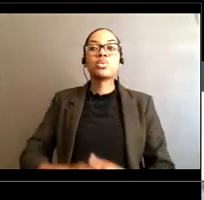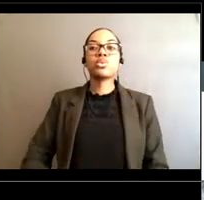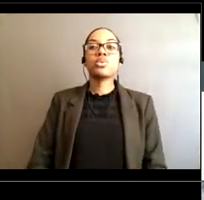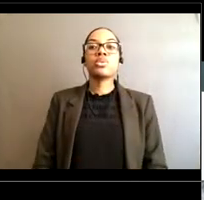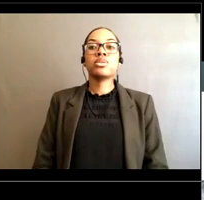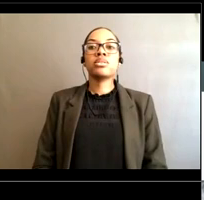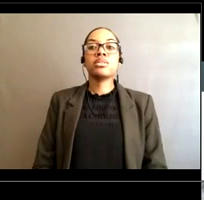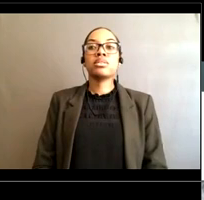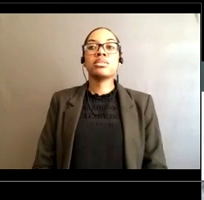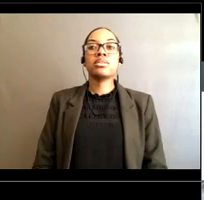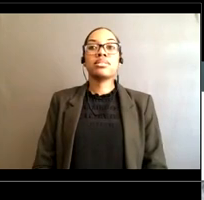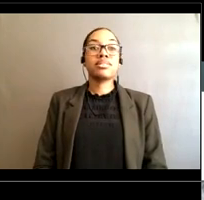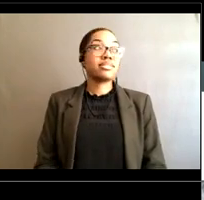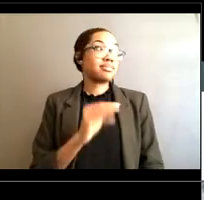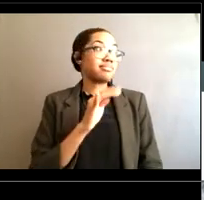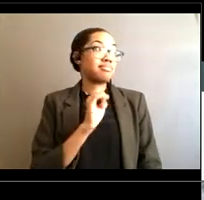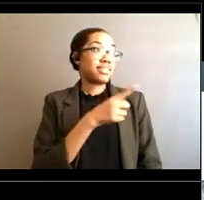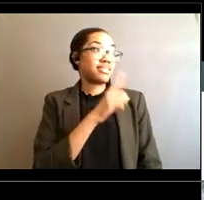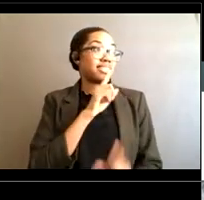You want that mike